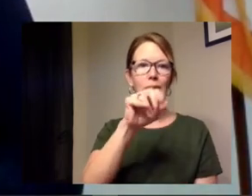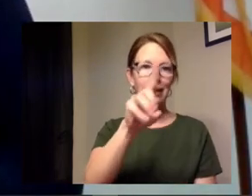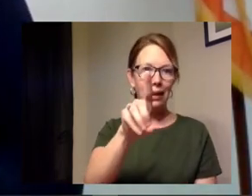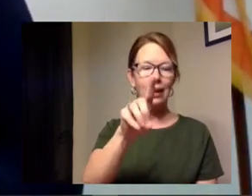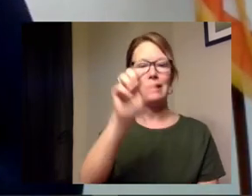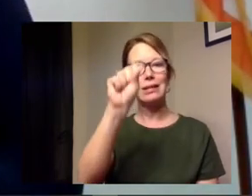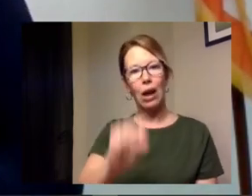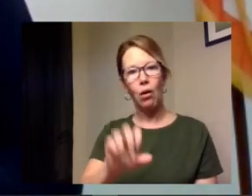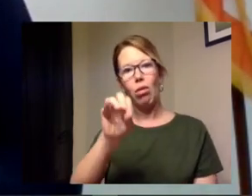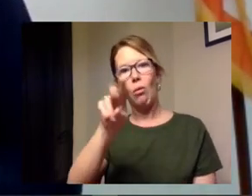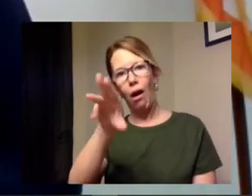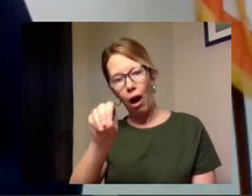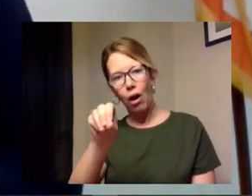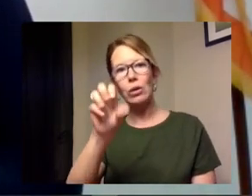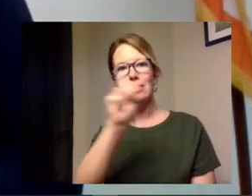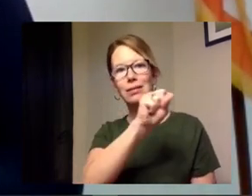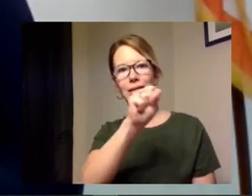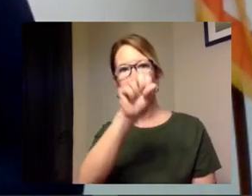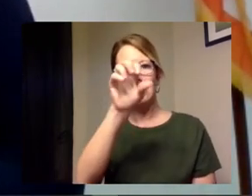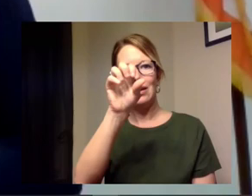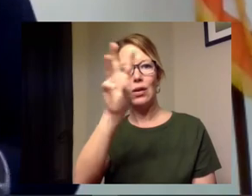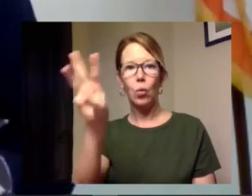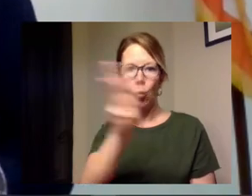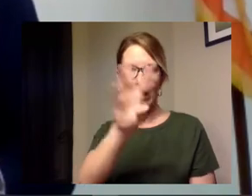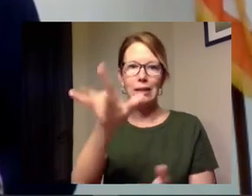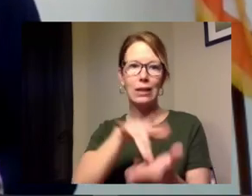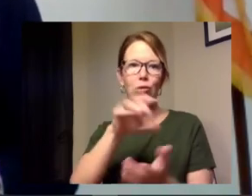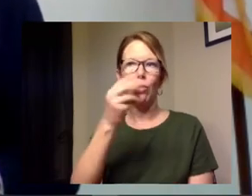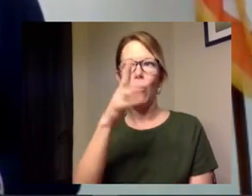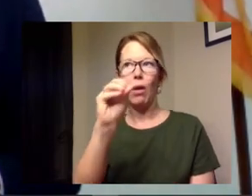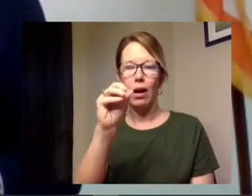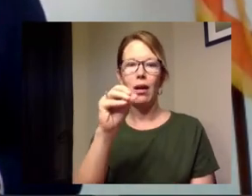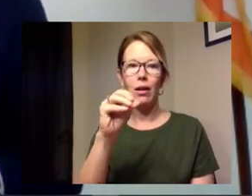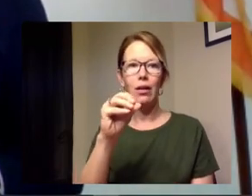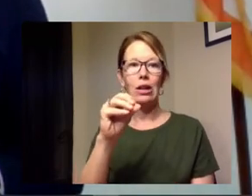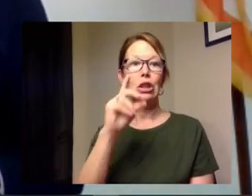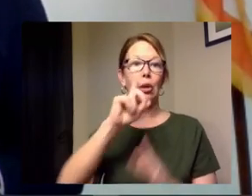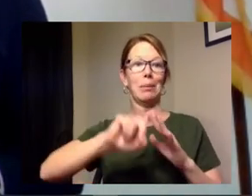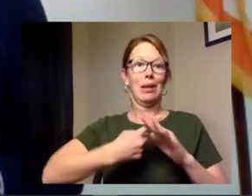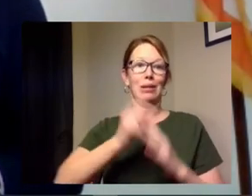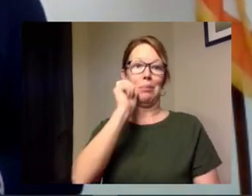central ohio southwest ohio and west central ohio so beginning tomorrow afternoon